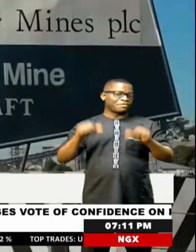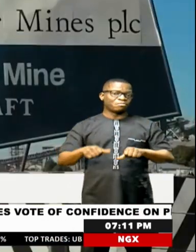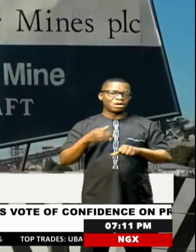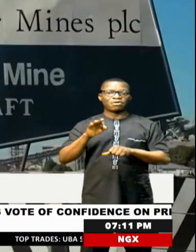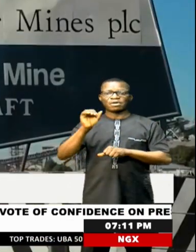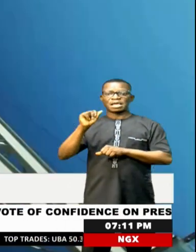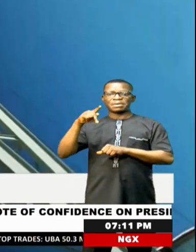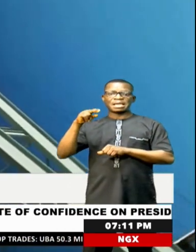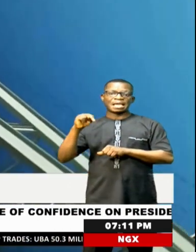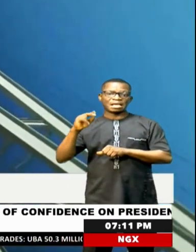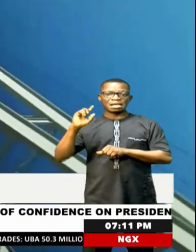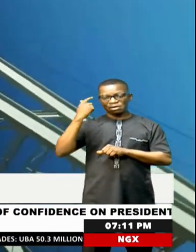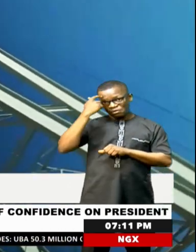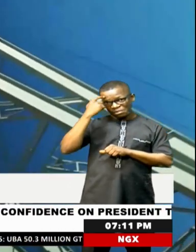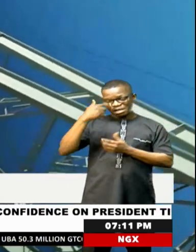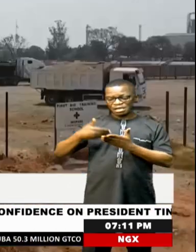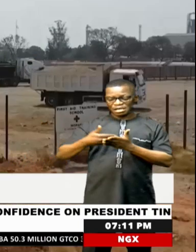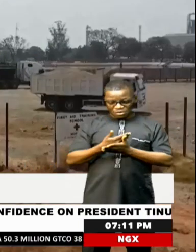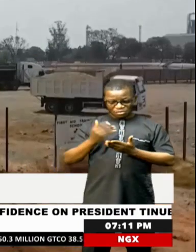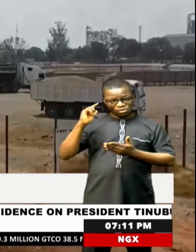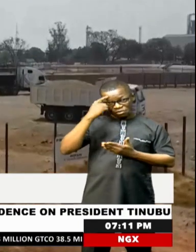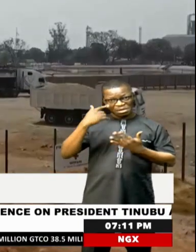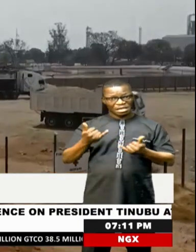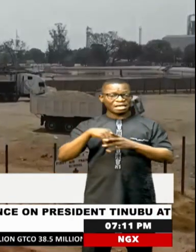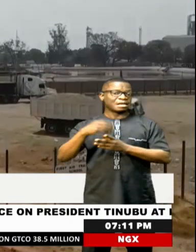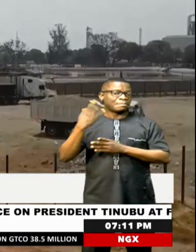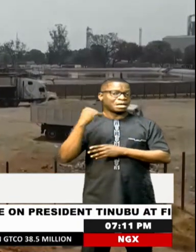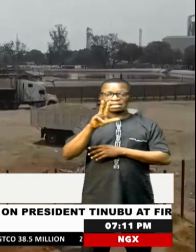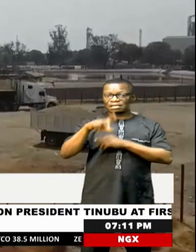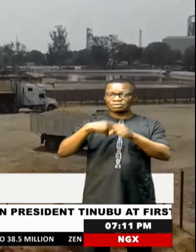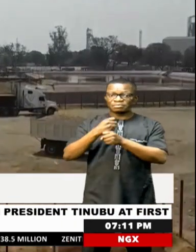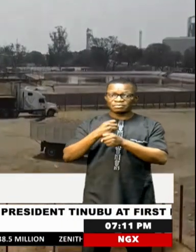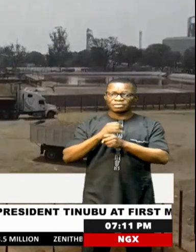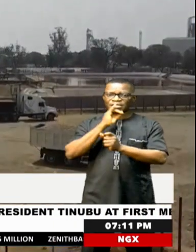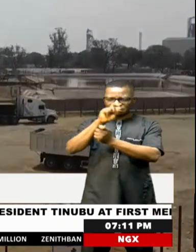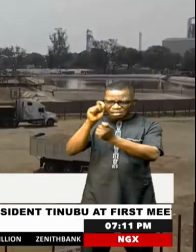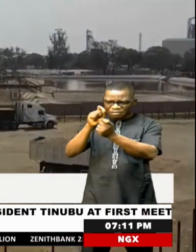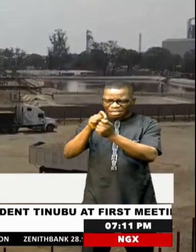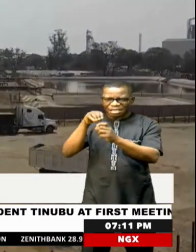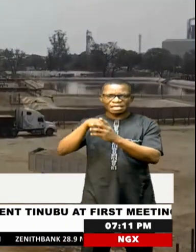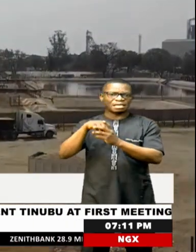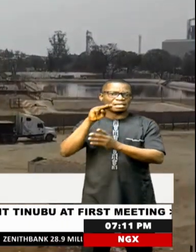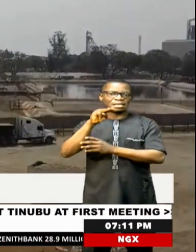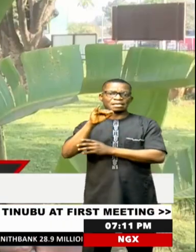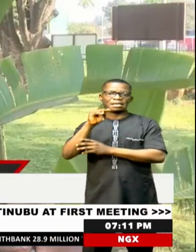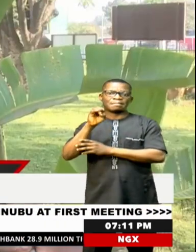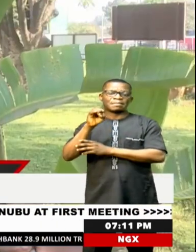UPND government, the New Dawn government, in the past three years, specifically in the mining sector,